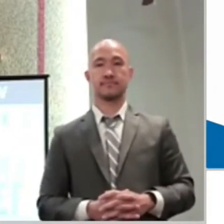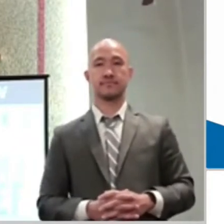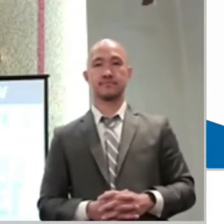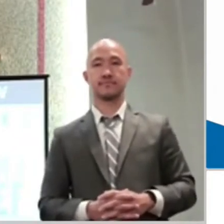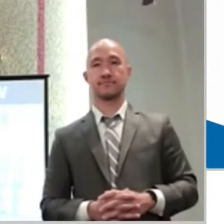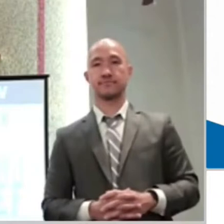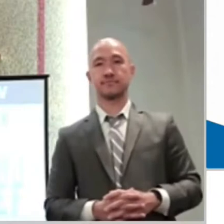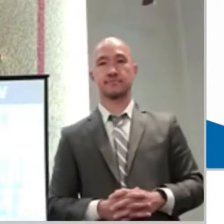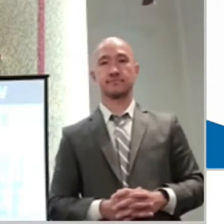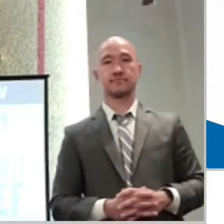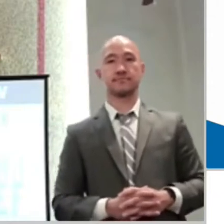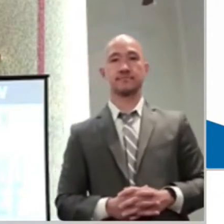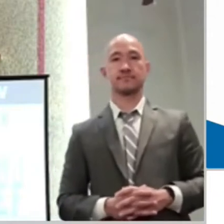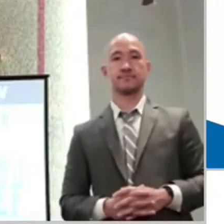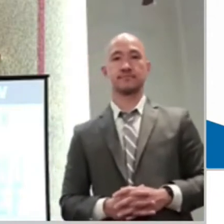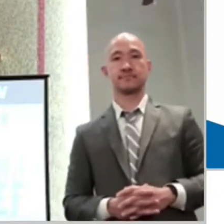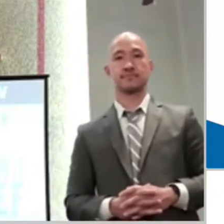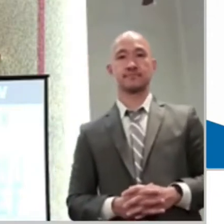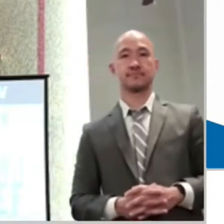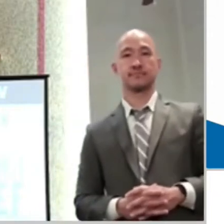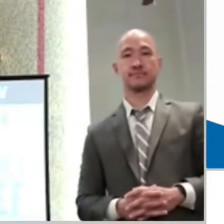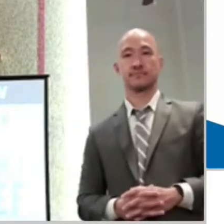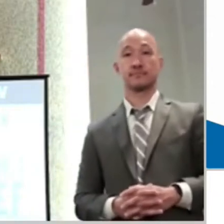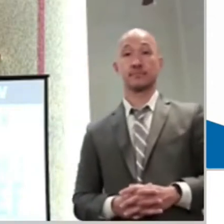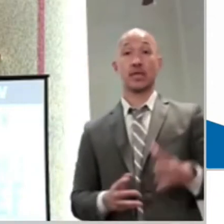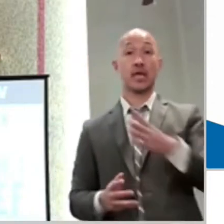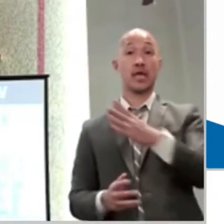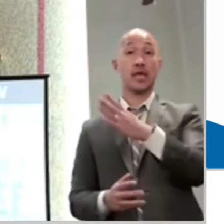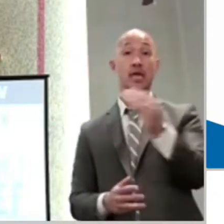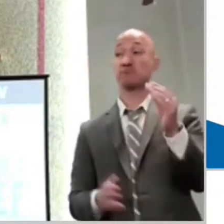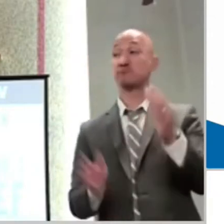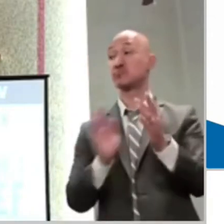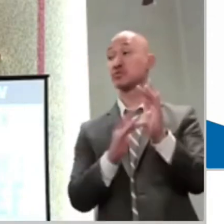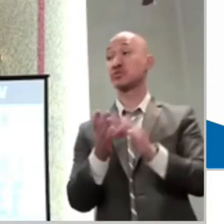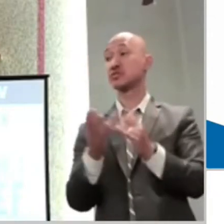You know, this point helped me in this walk.